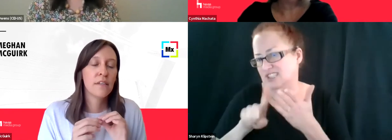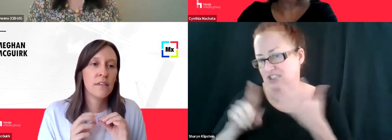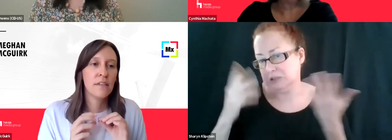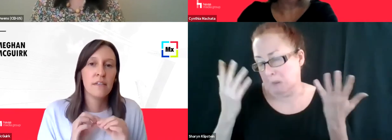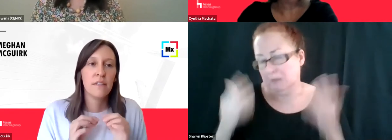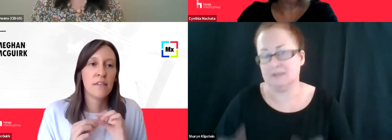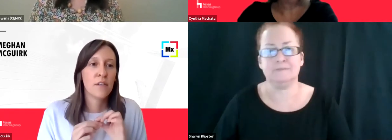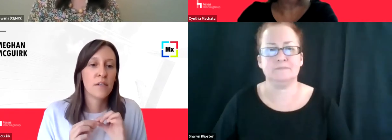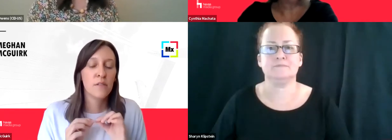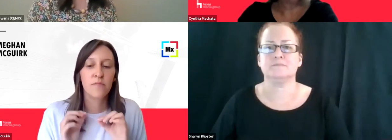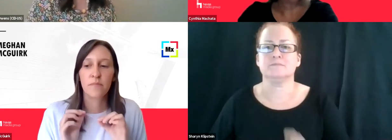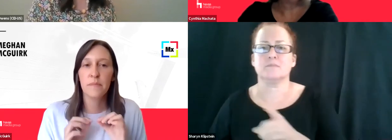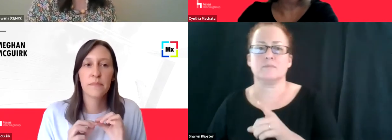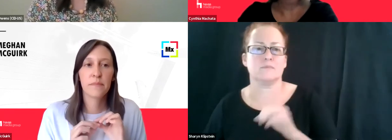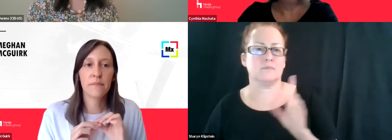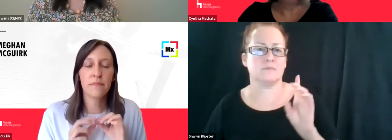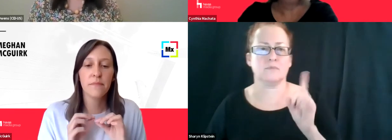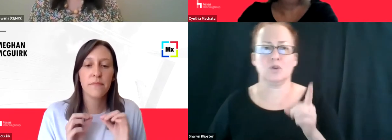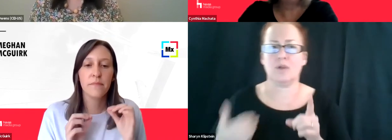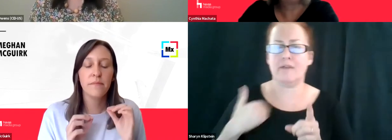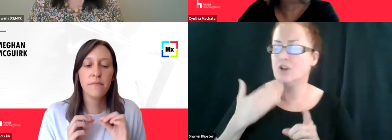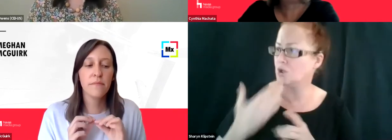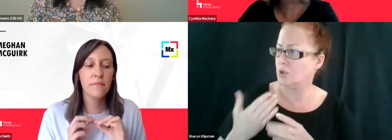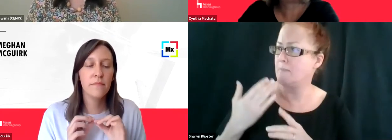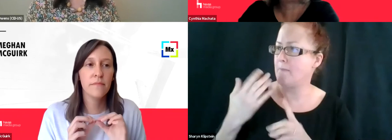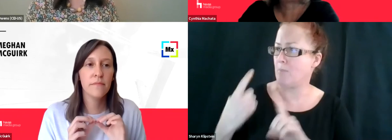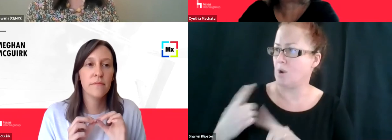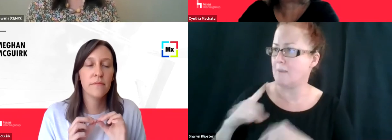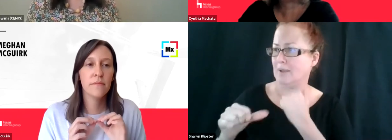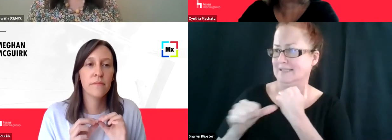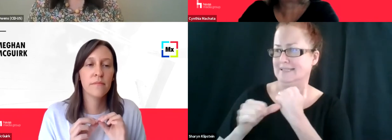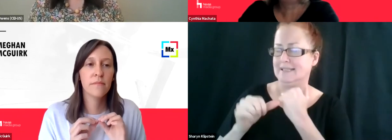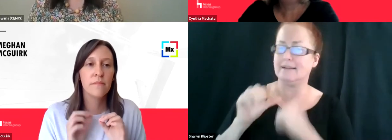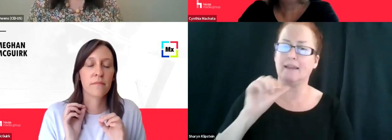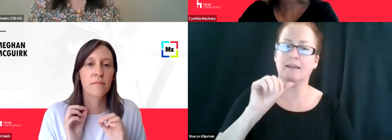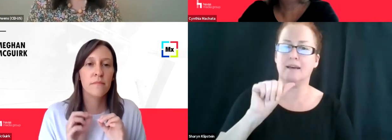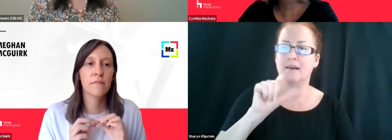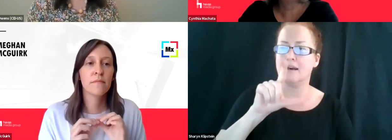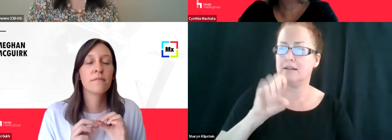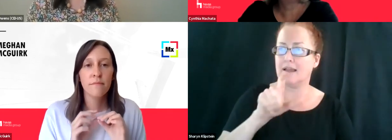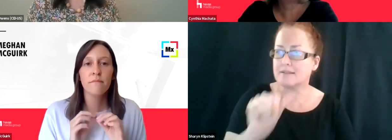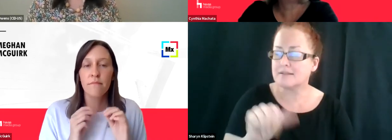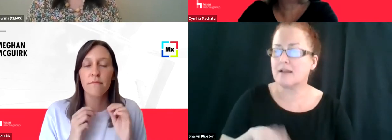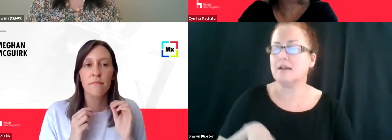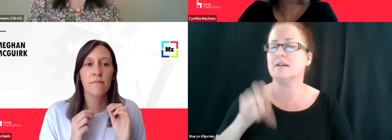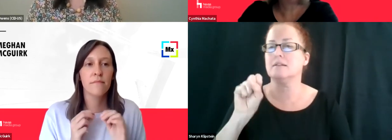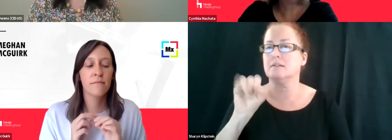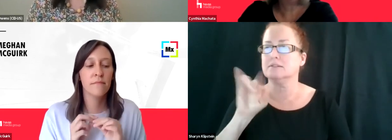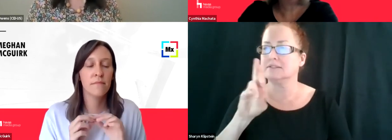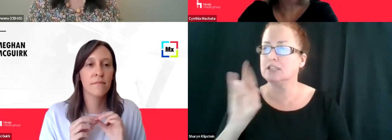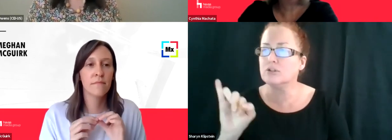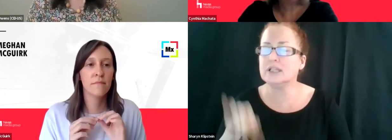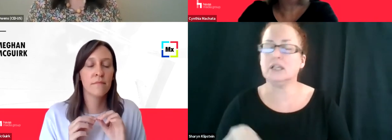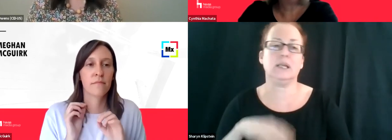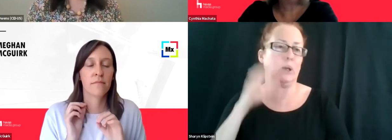But you bring up a good point about assistance because Siri, Alexa, Google, you know,